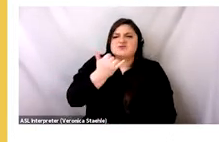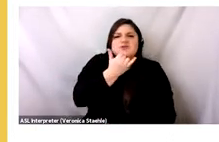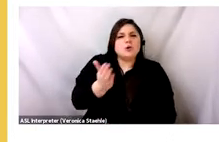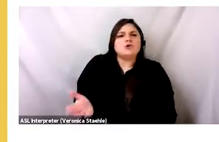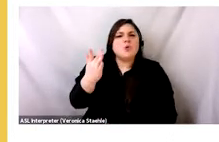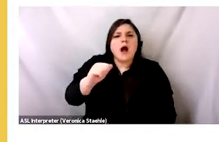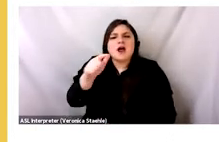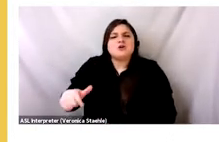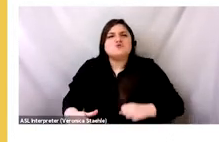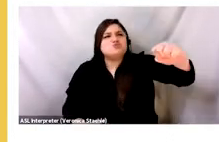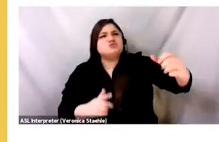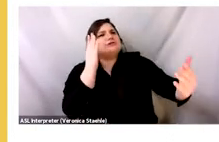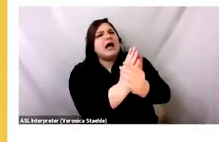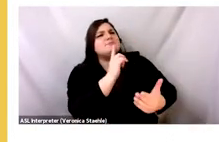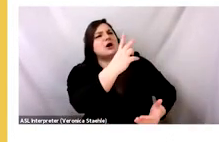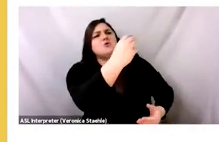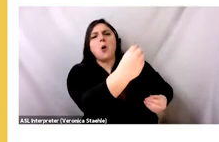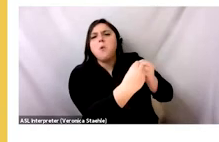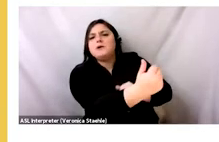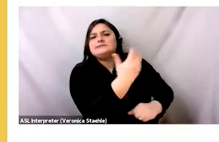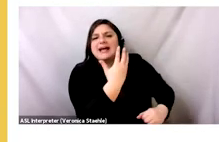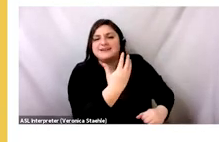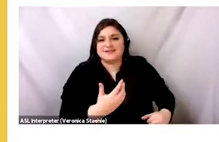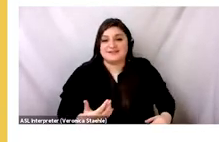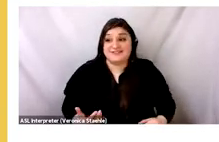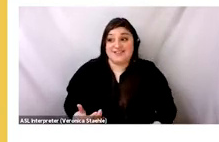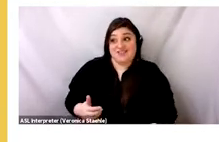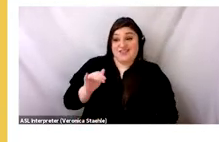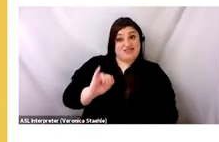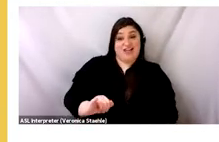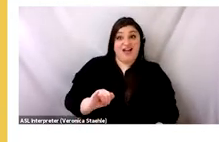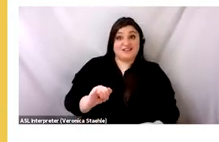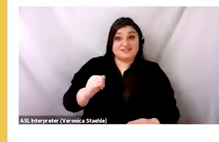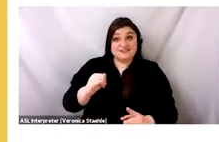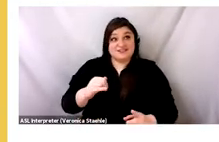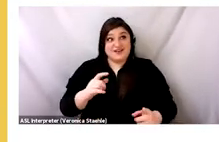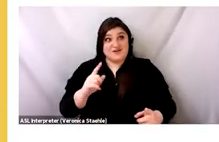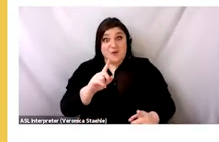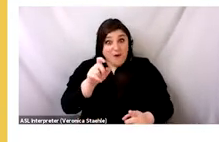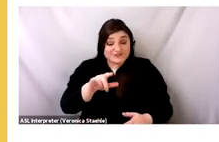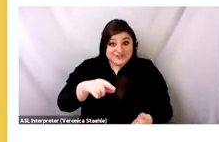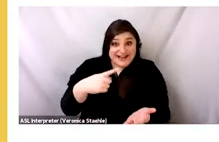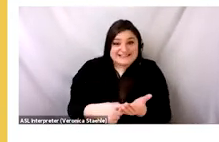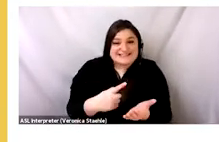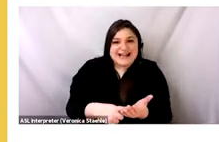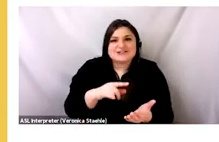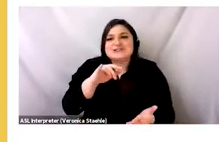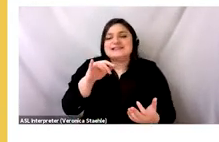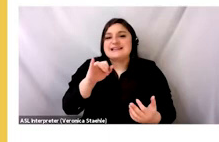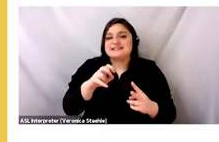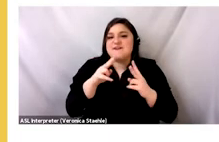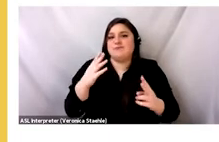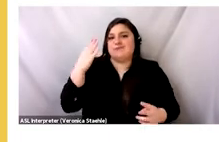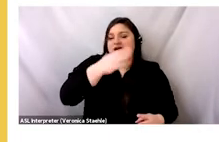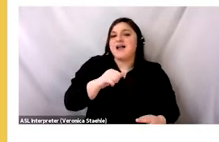Ghanaians just stop in parts of the second hand? And this is, you know, an important question, but really it just kind of erases the